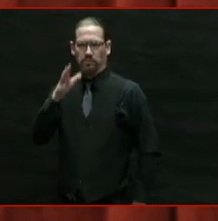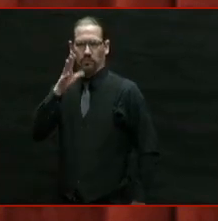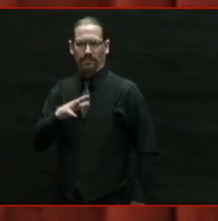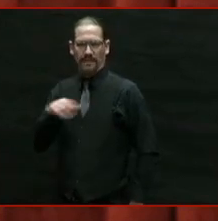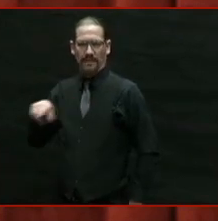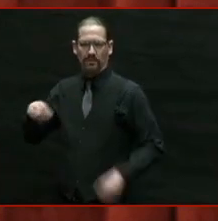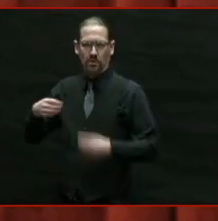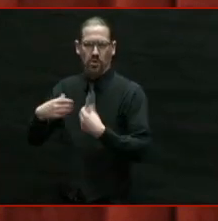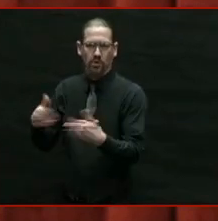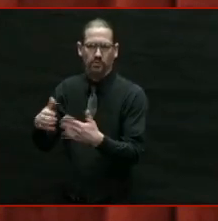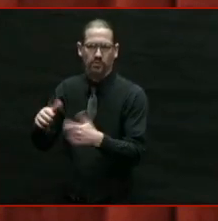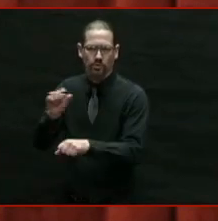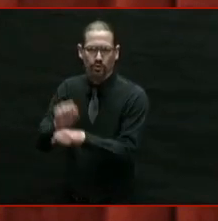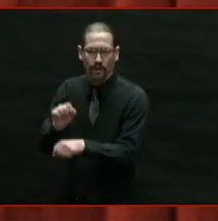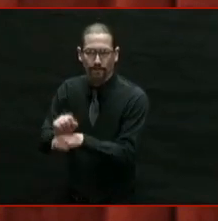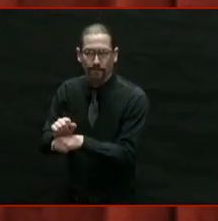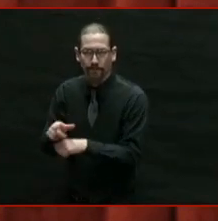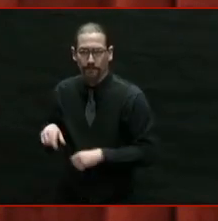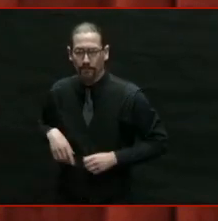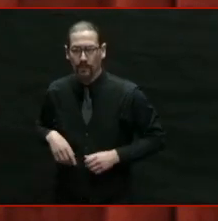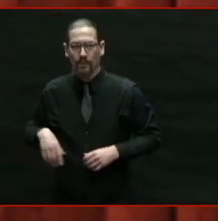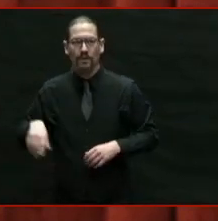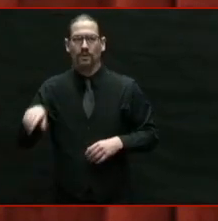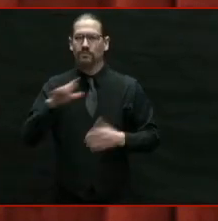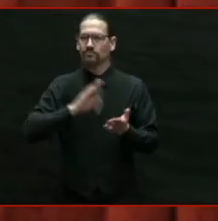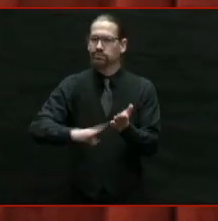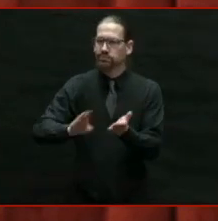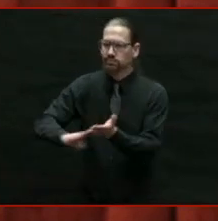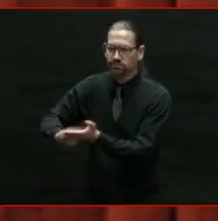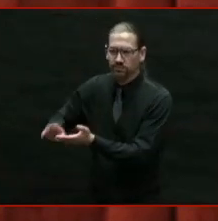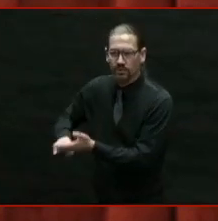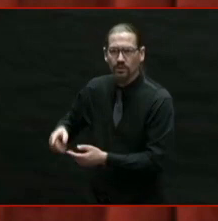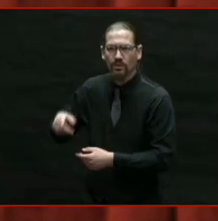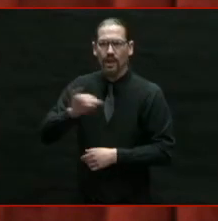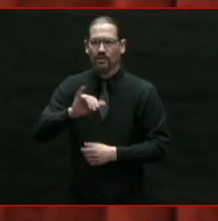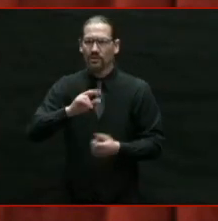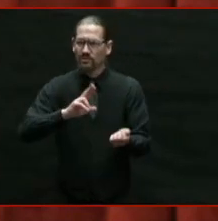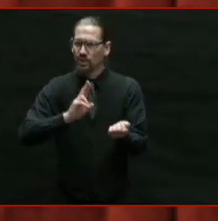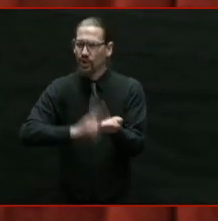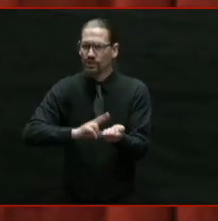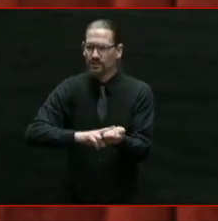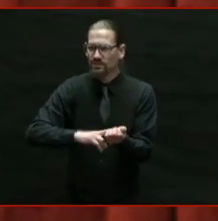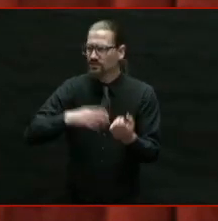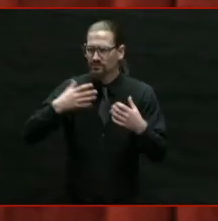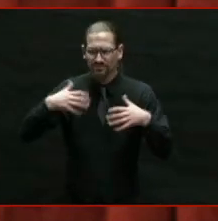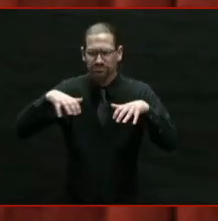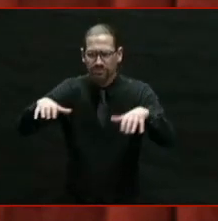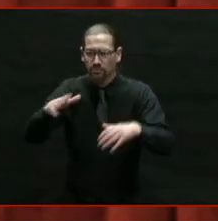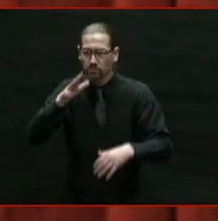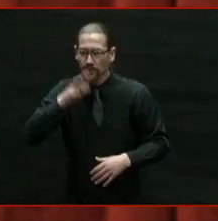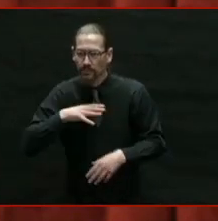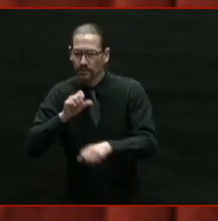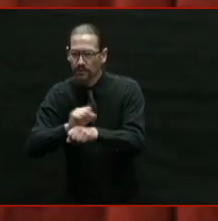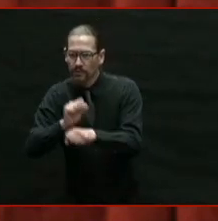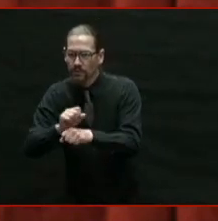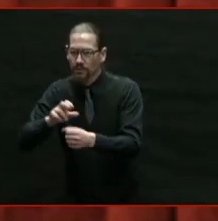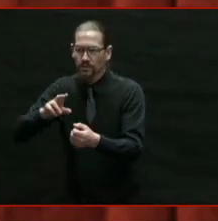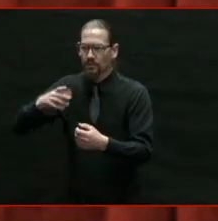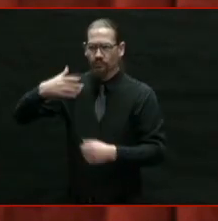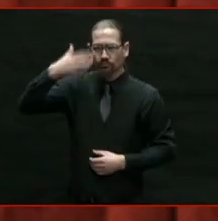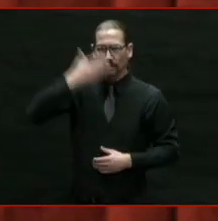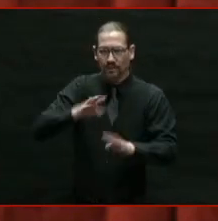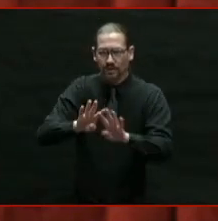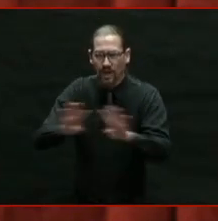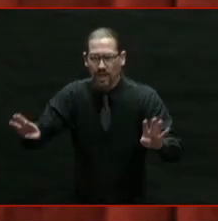lines as our teachers, nurses, childcare workers, and caregivers. And we sure know that